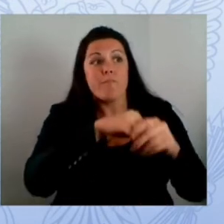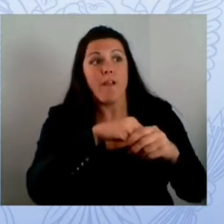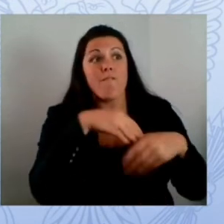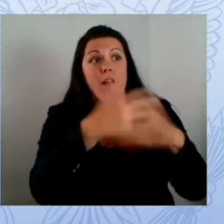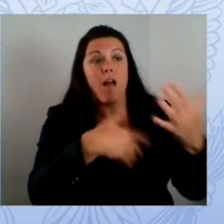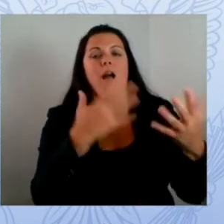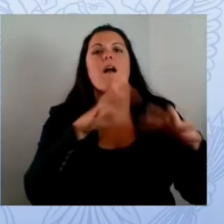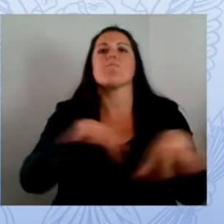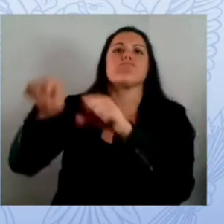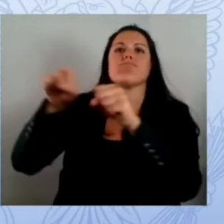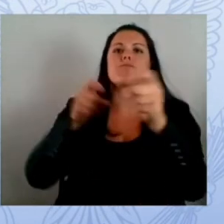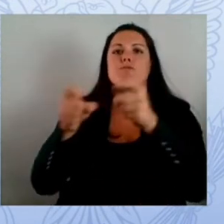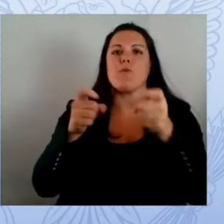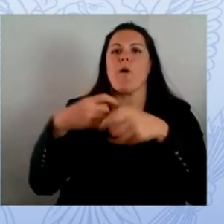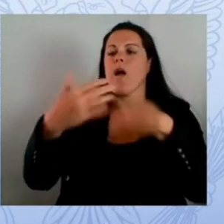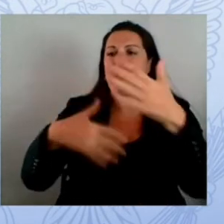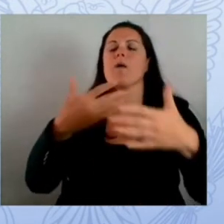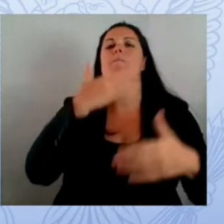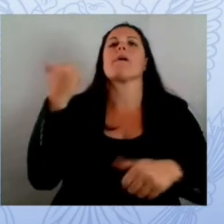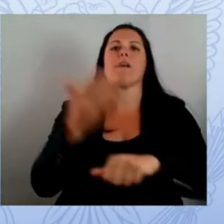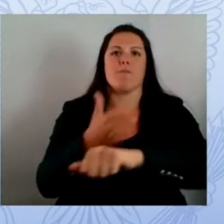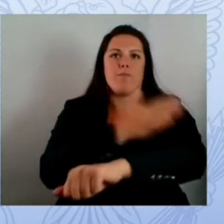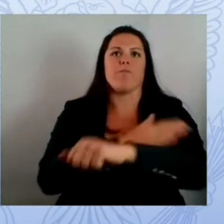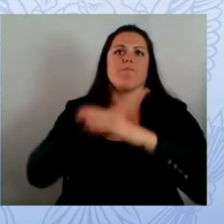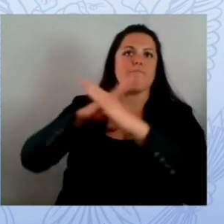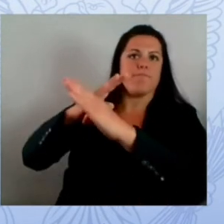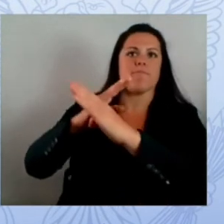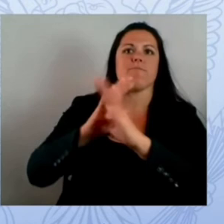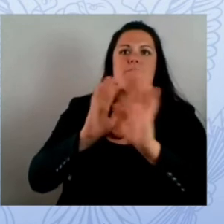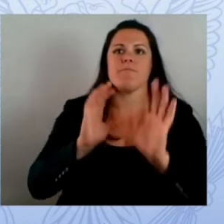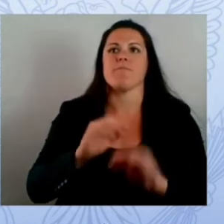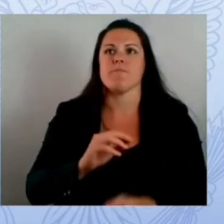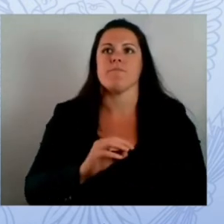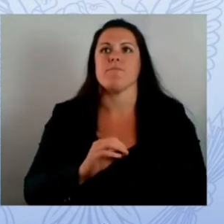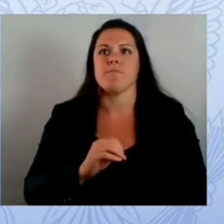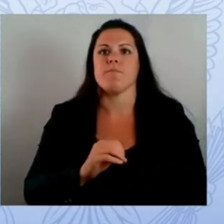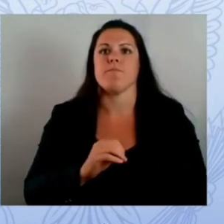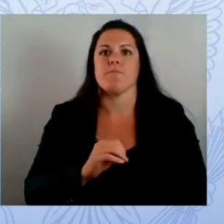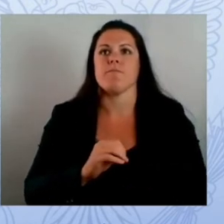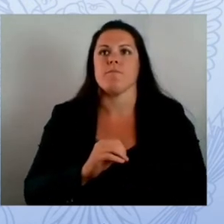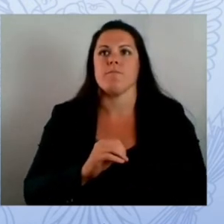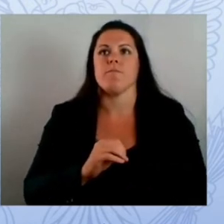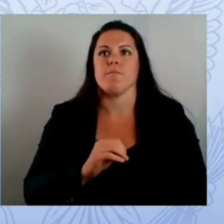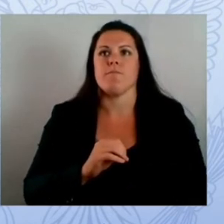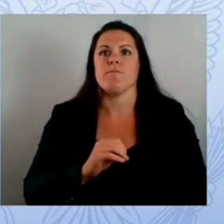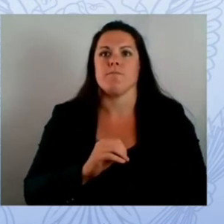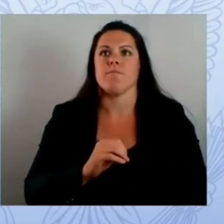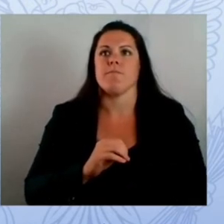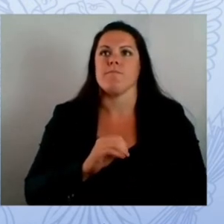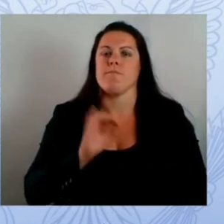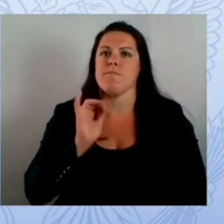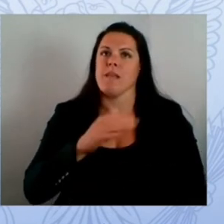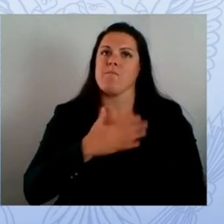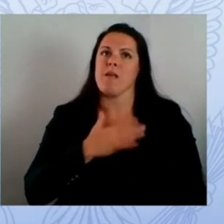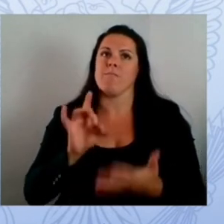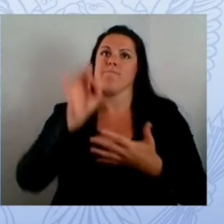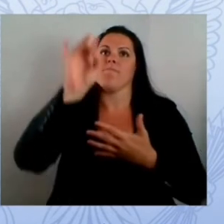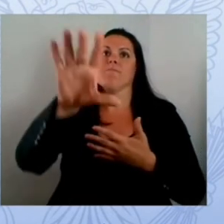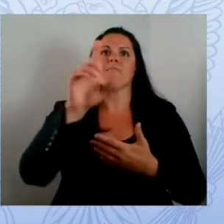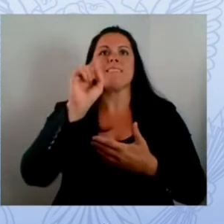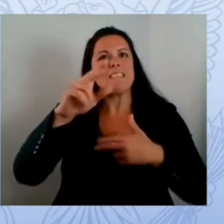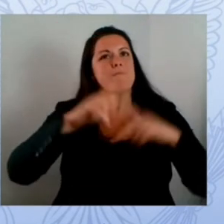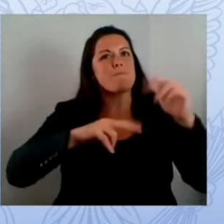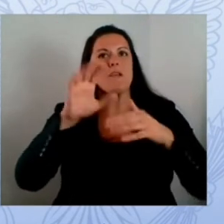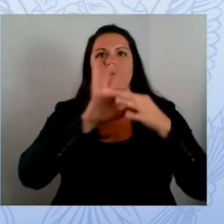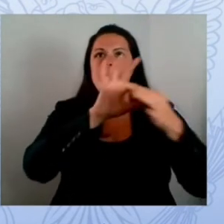is one form and build that relationship of trust uh unpreparedness in advance so